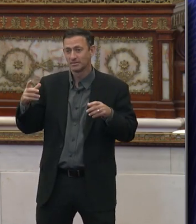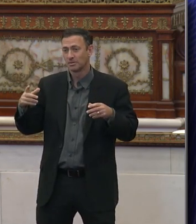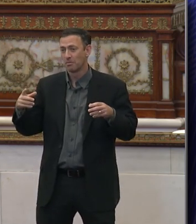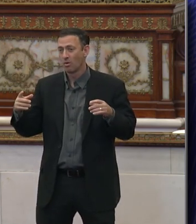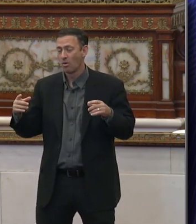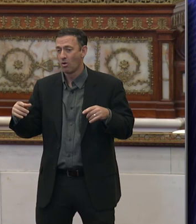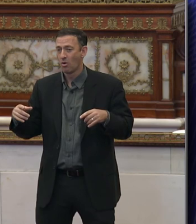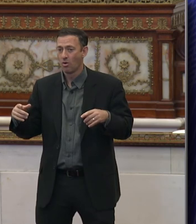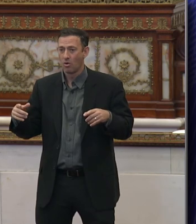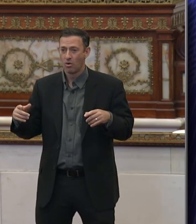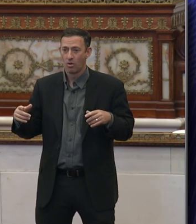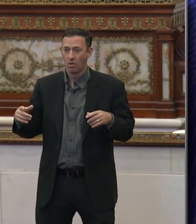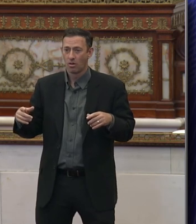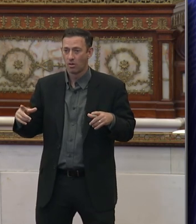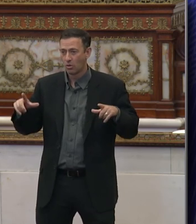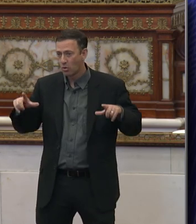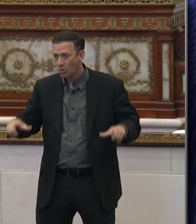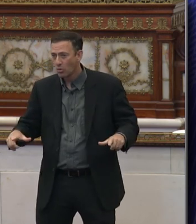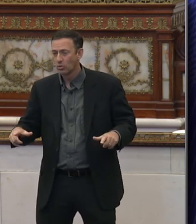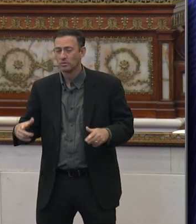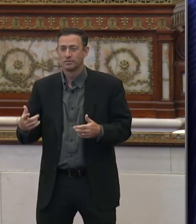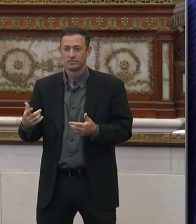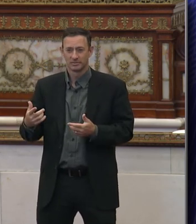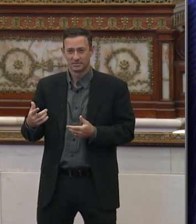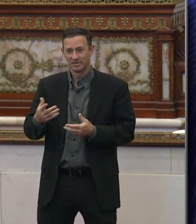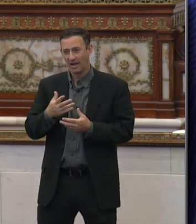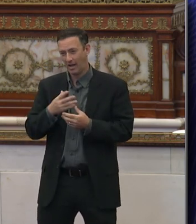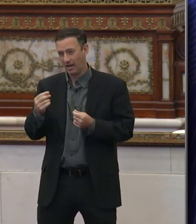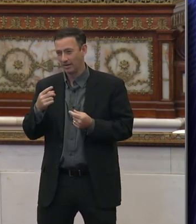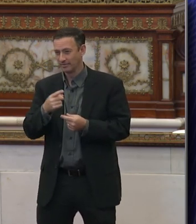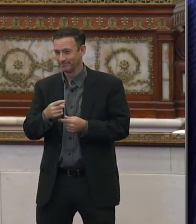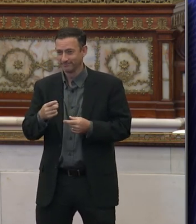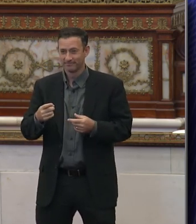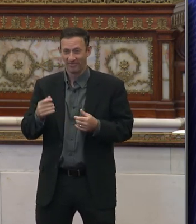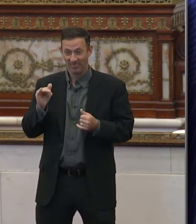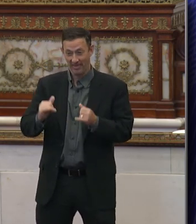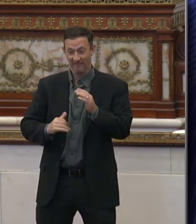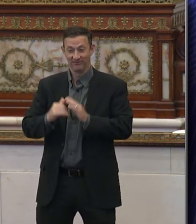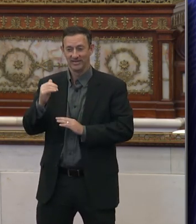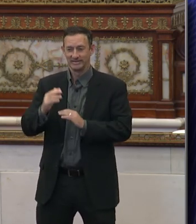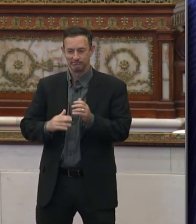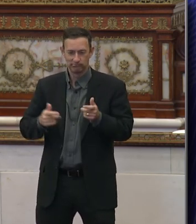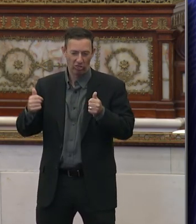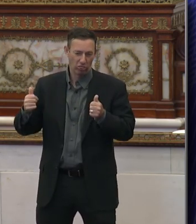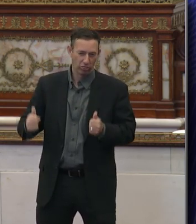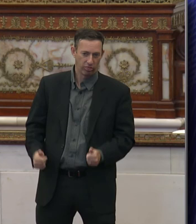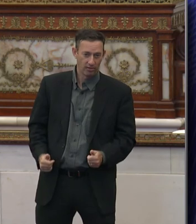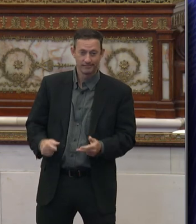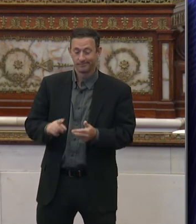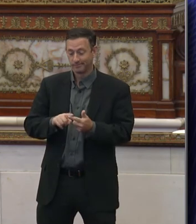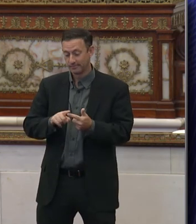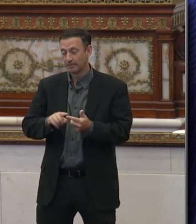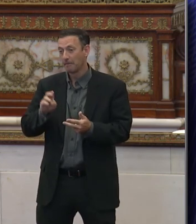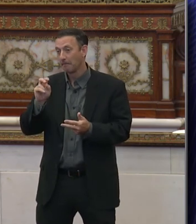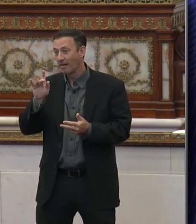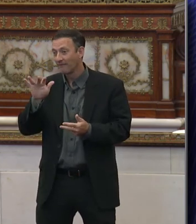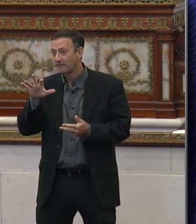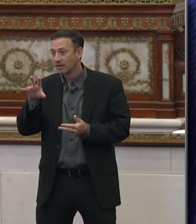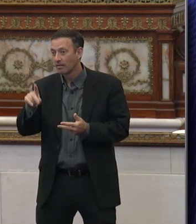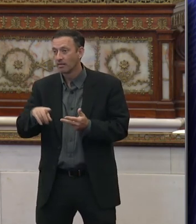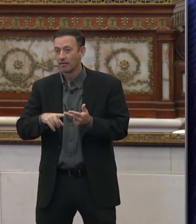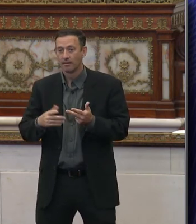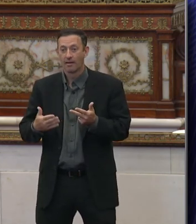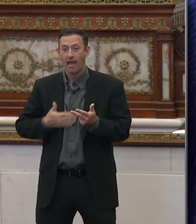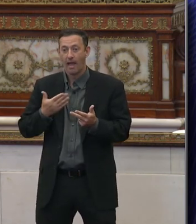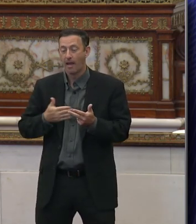you know, the conditions of the facility in general, that and Bellfield and Happy Hollow and,